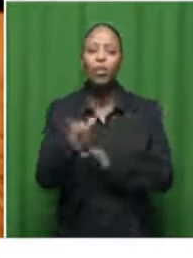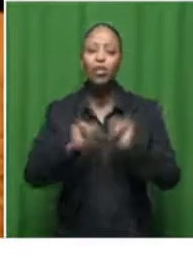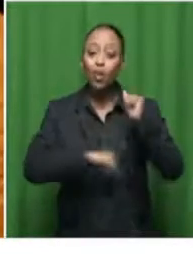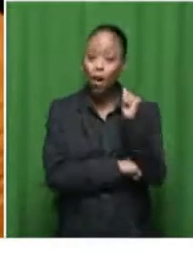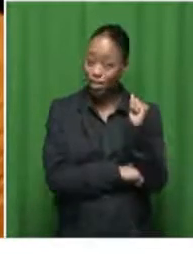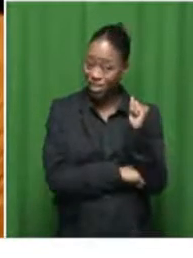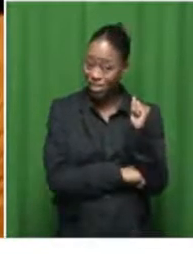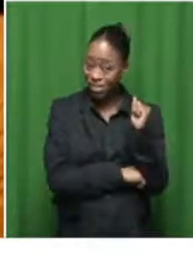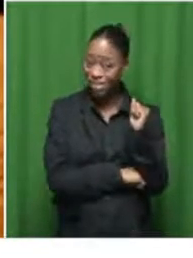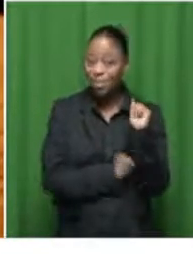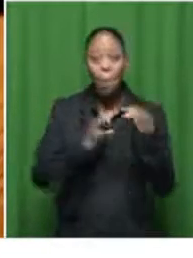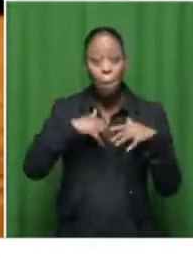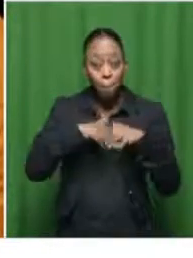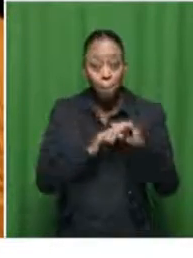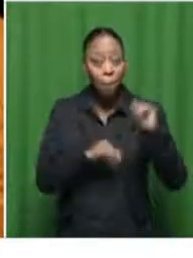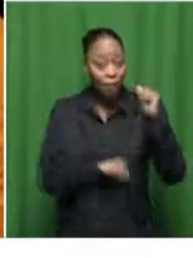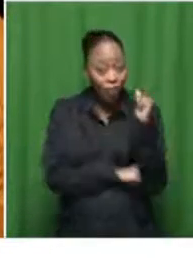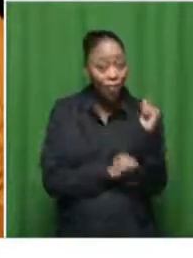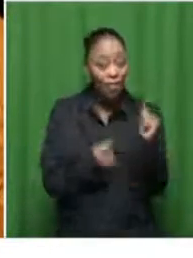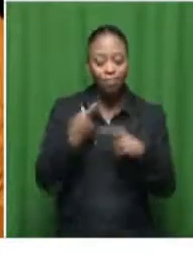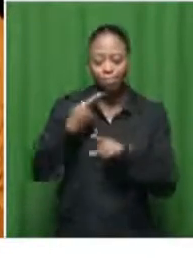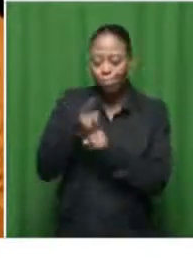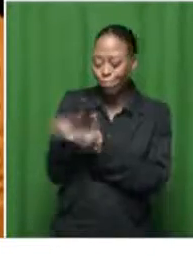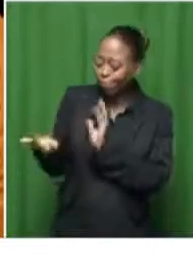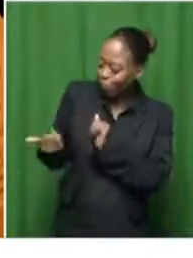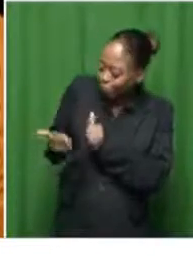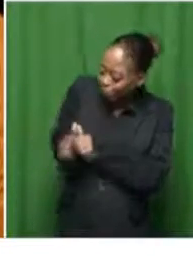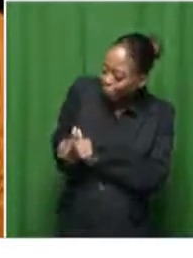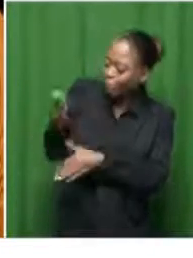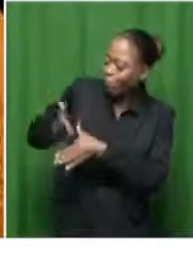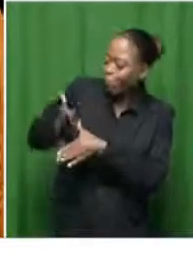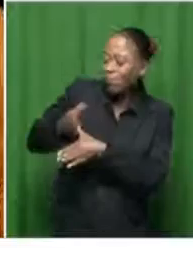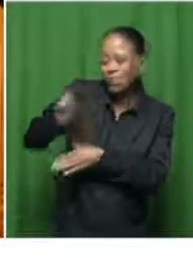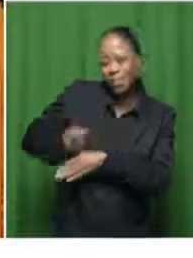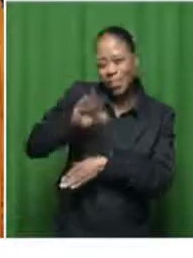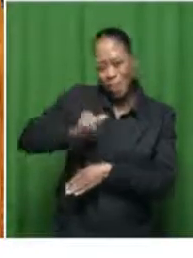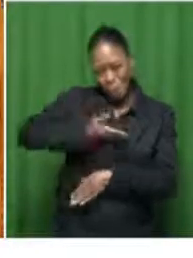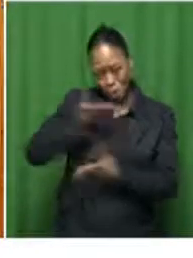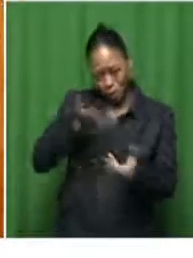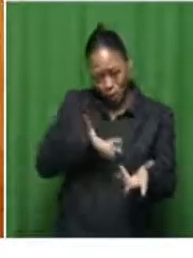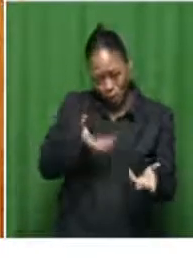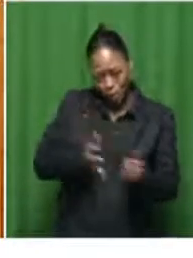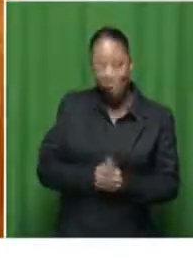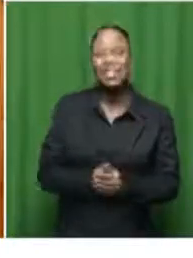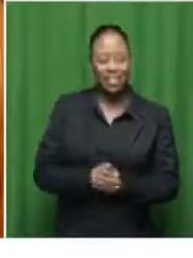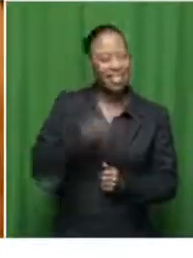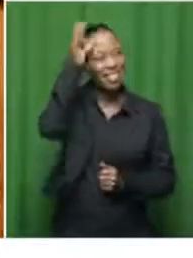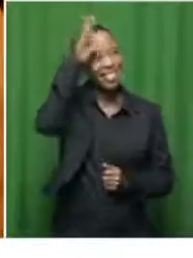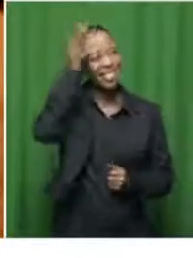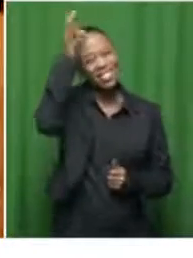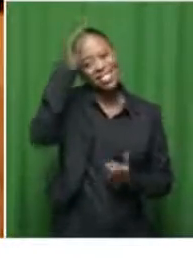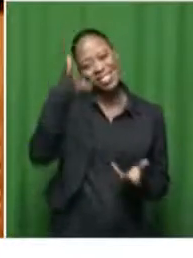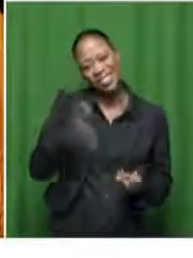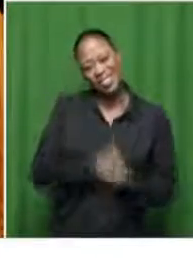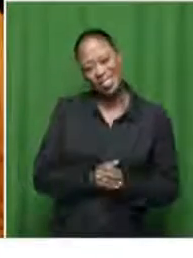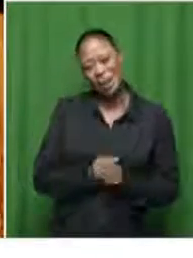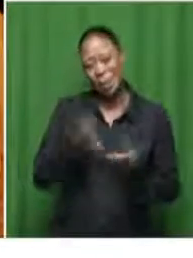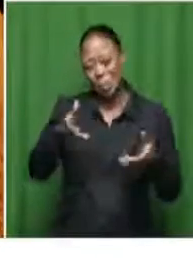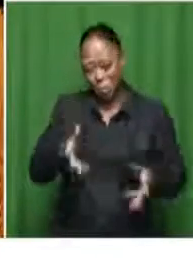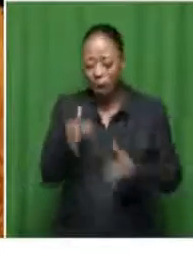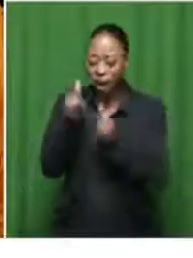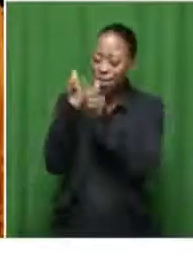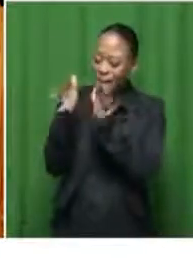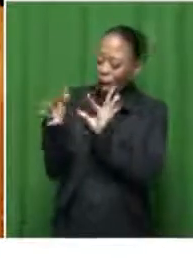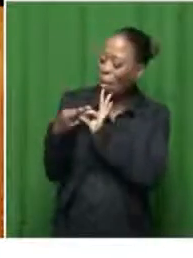office that is going to be directly working with South Africa yeah that would be our dream to be here and work with all the